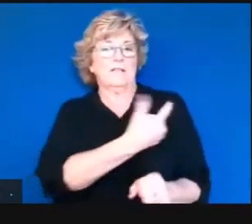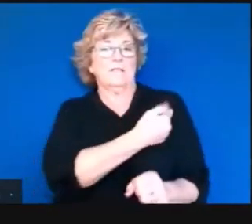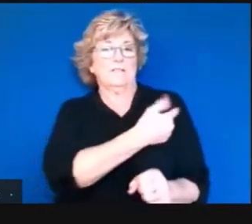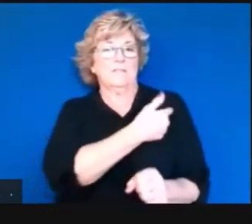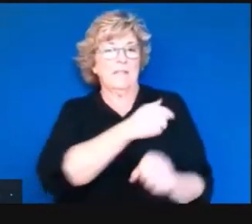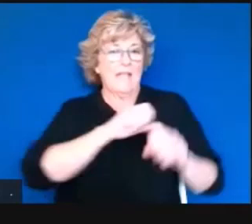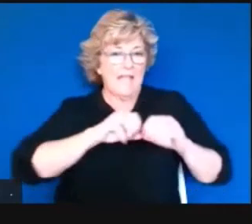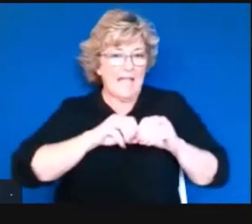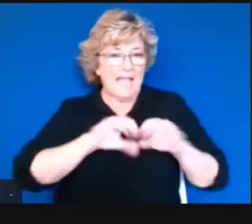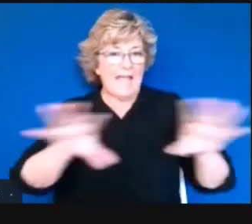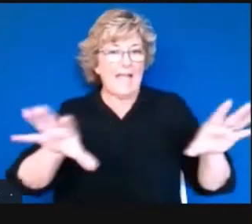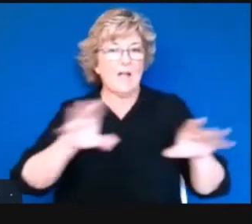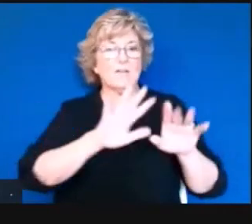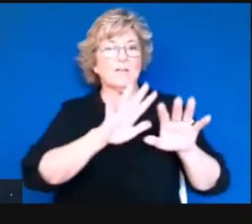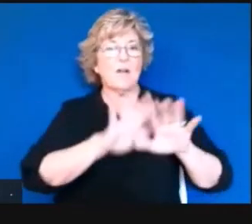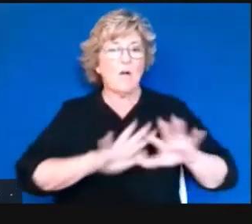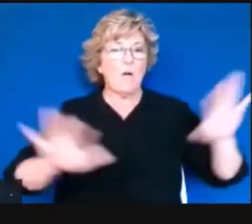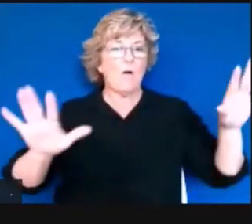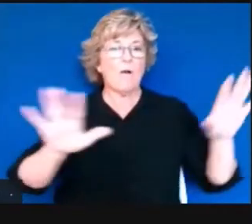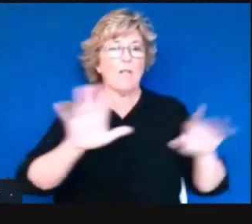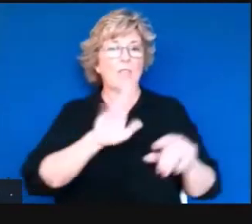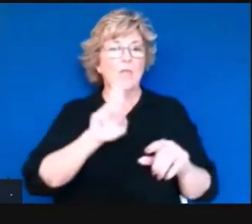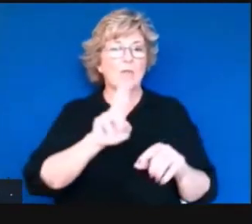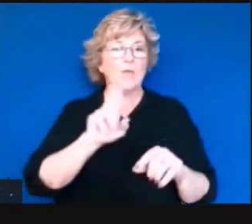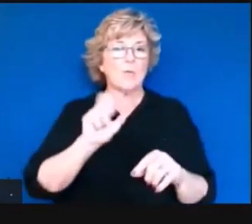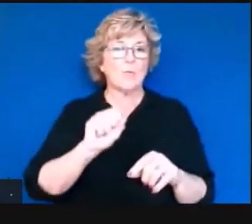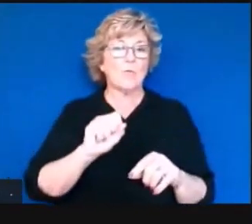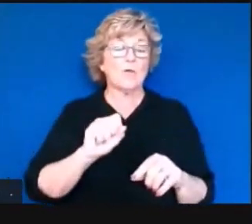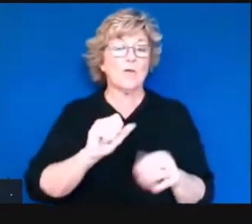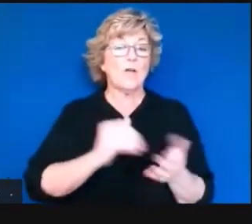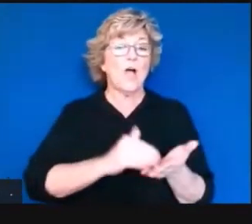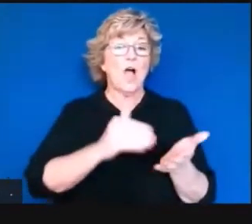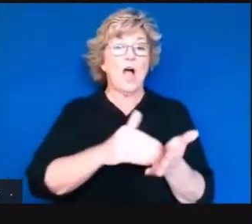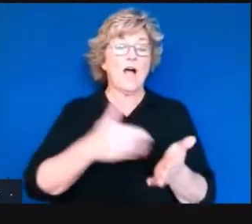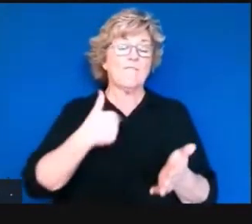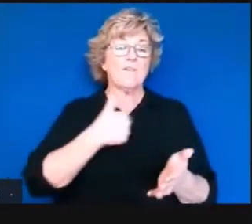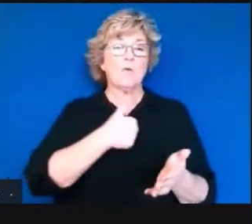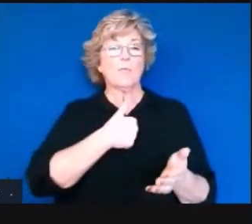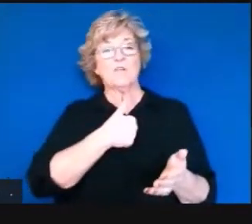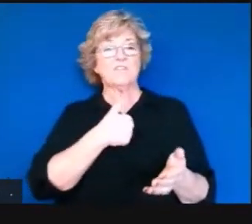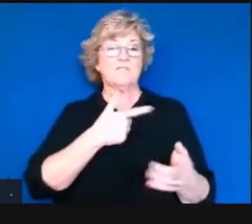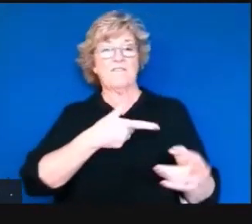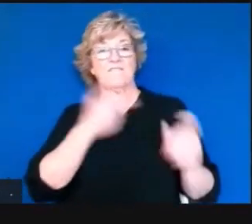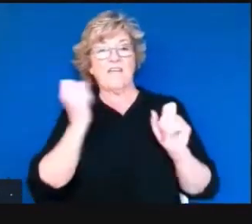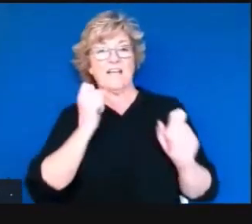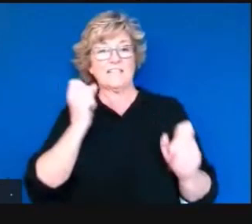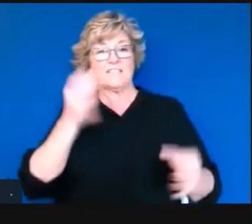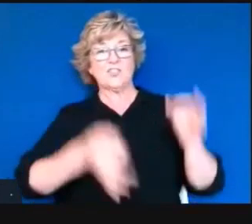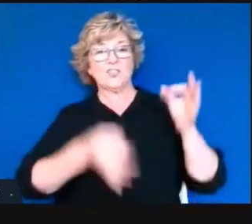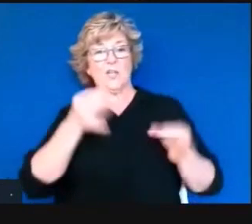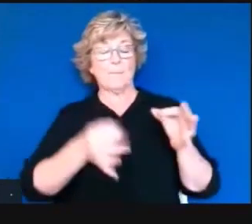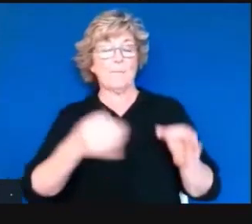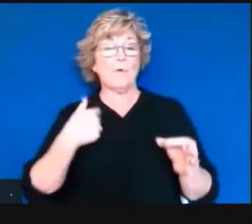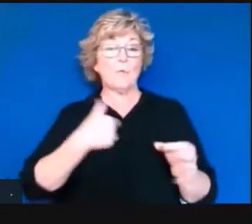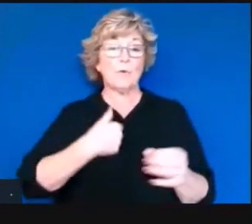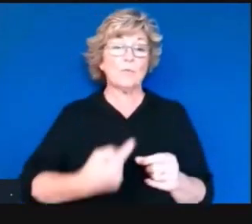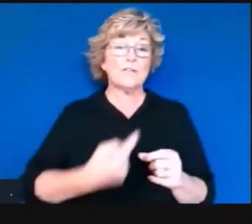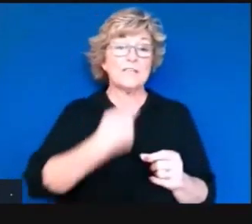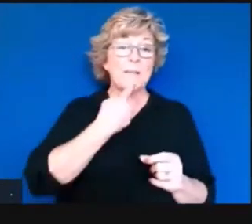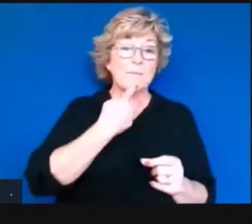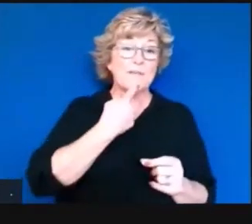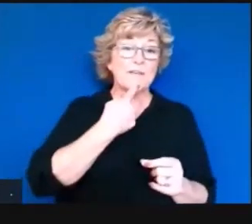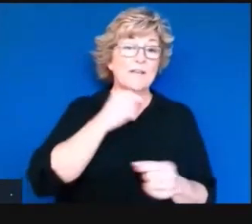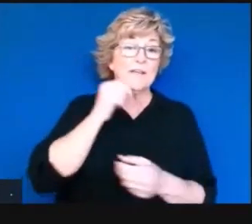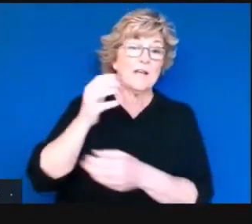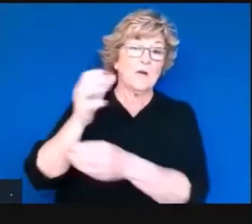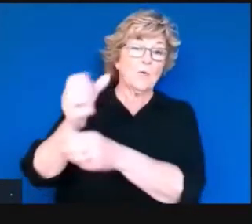in these states. We are so often too quick to be judgmental. And while we were disappointed in not